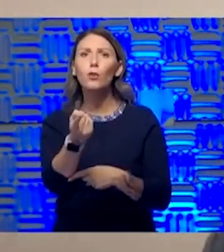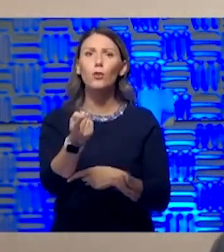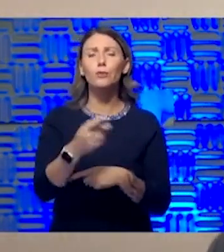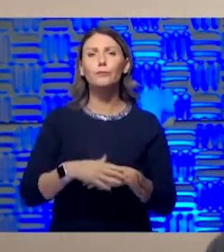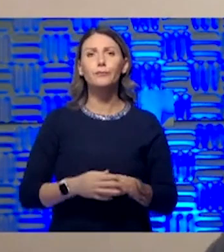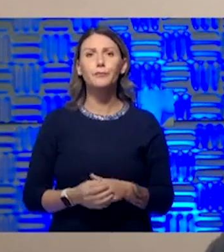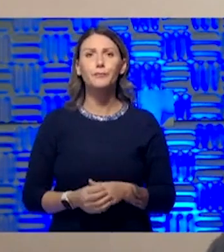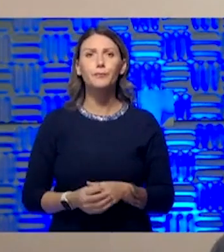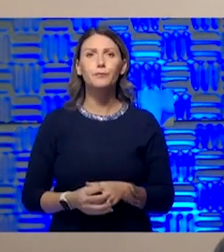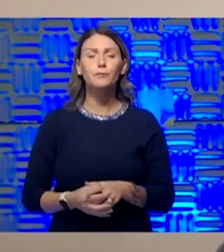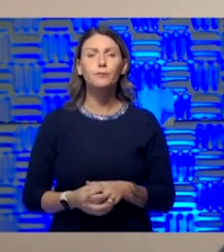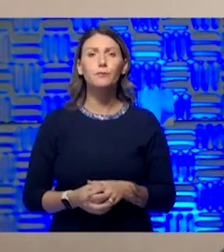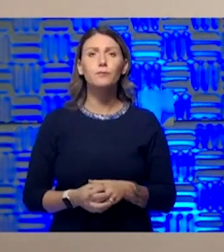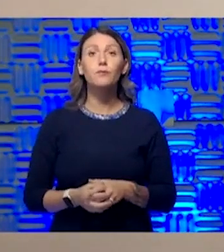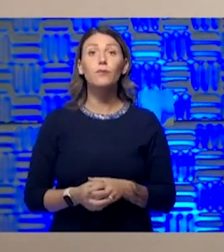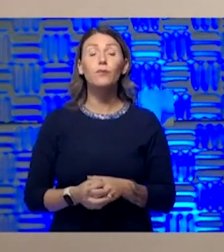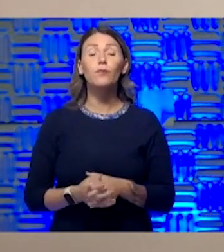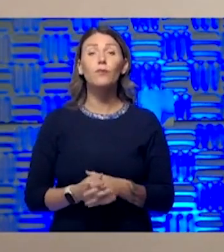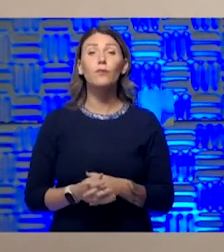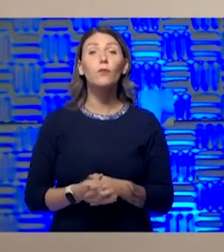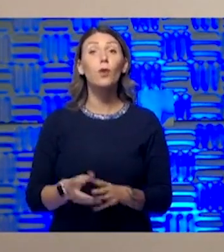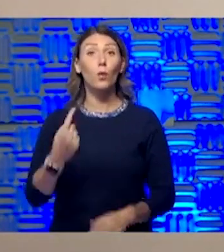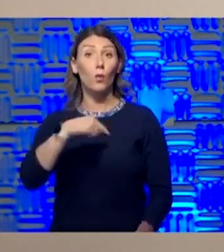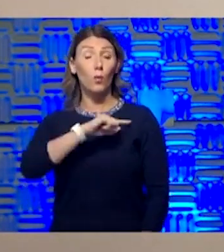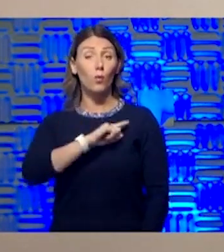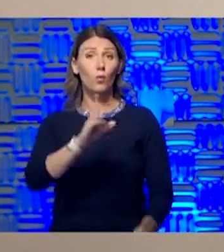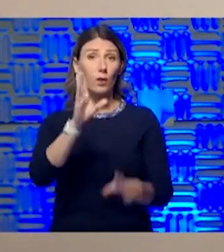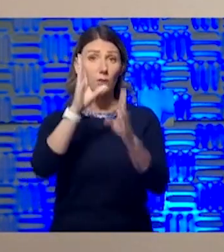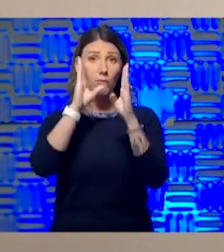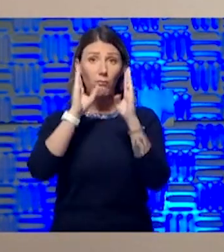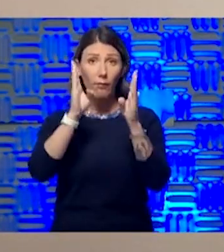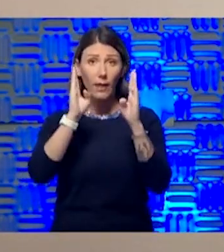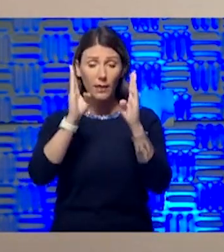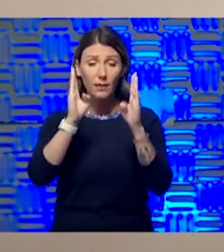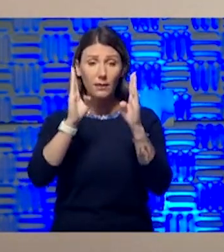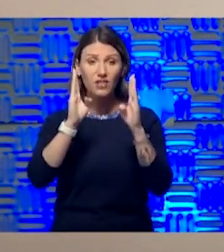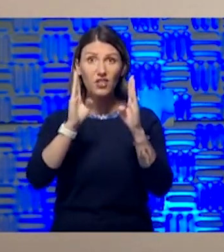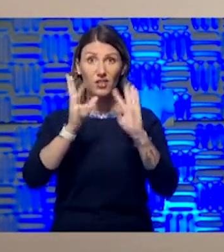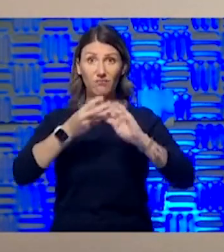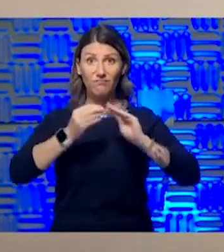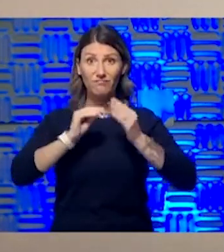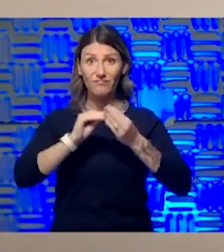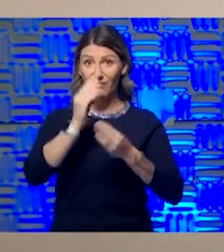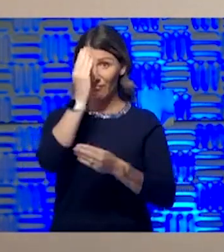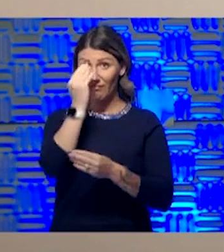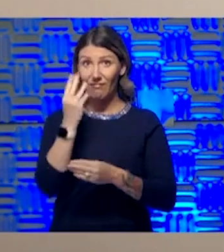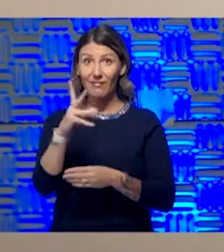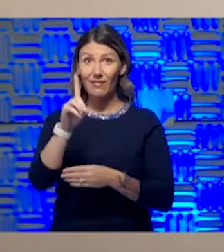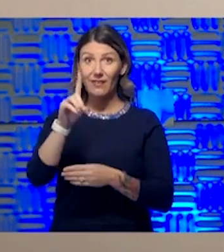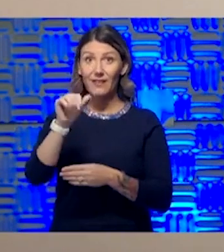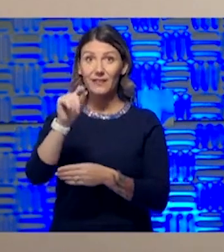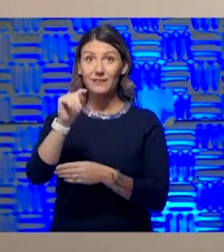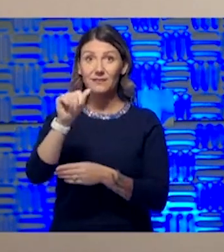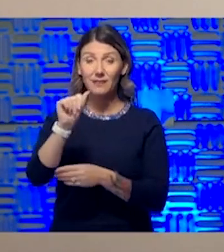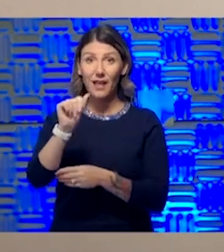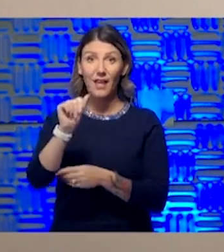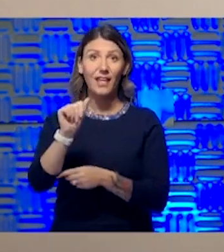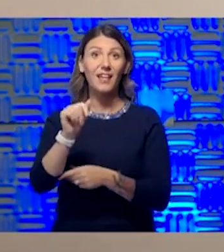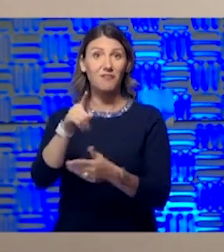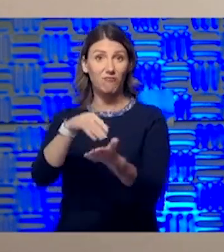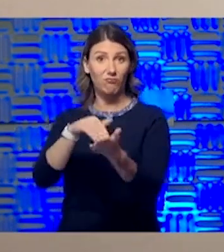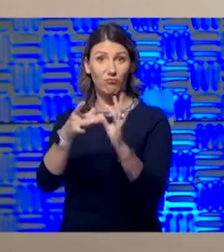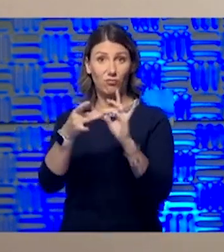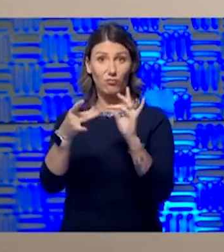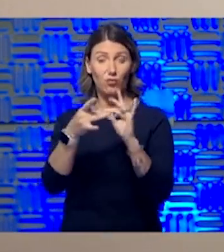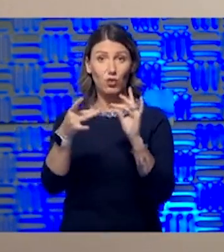So we were paying attention to the data that Dr. Lisbon mentioned where Wyandotte County